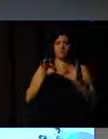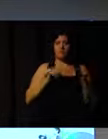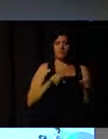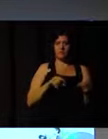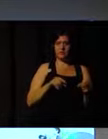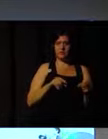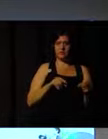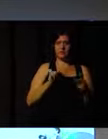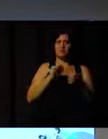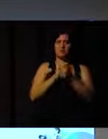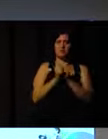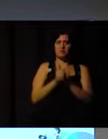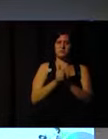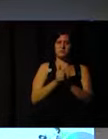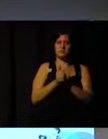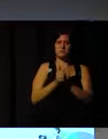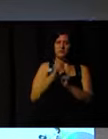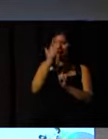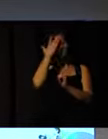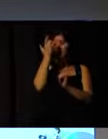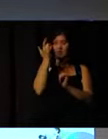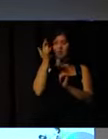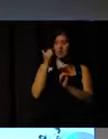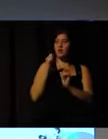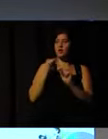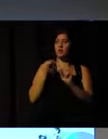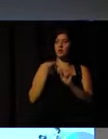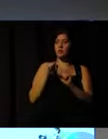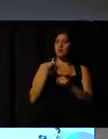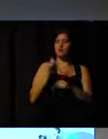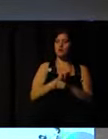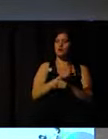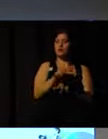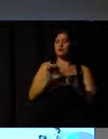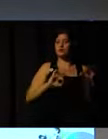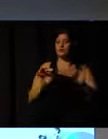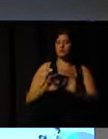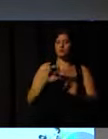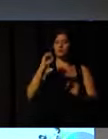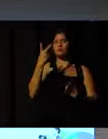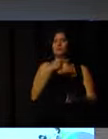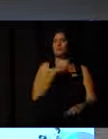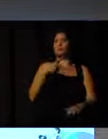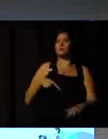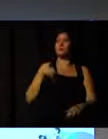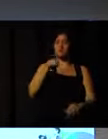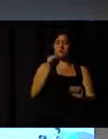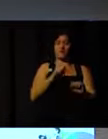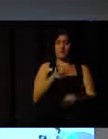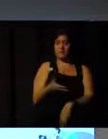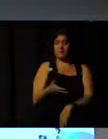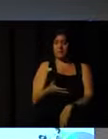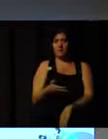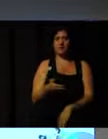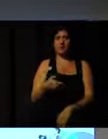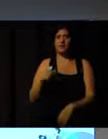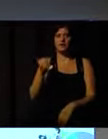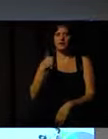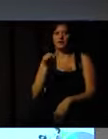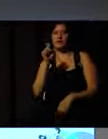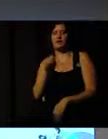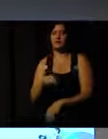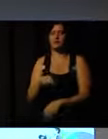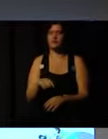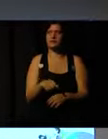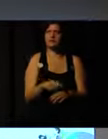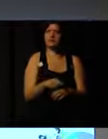perhaps tomorrow I can be the president or I can be the project manager for that organization. The point